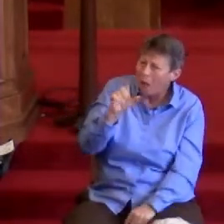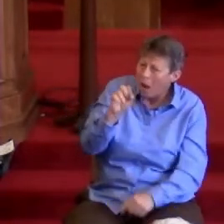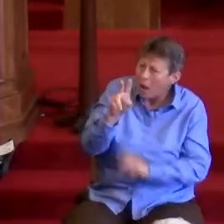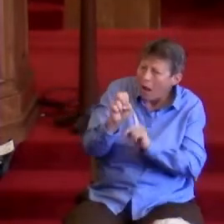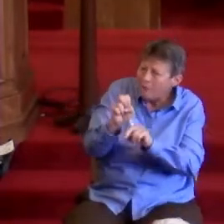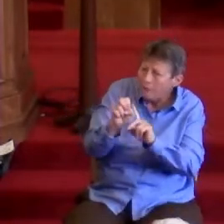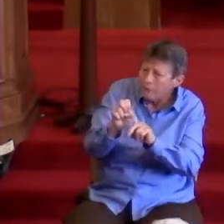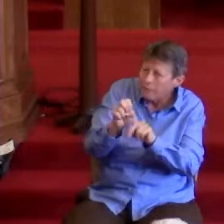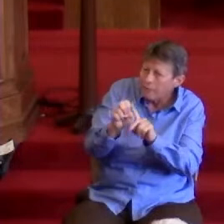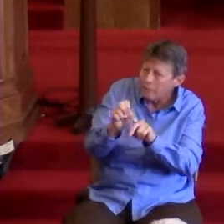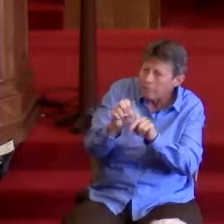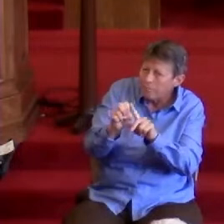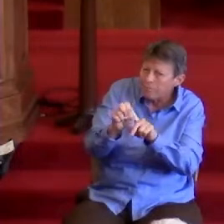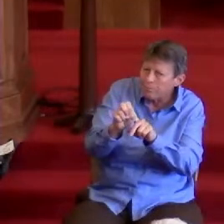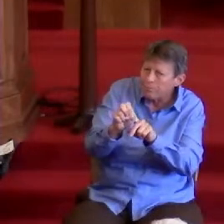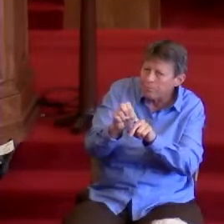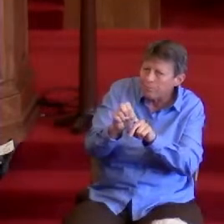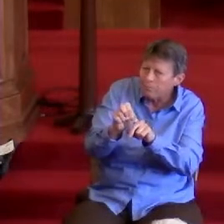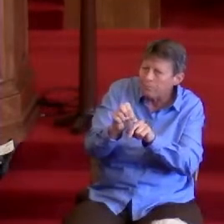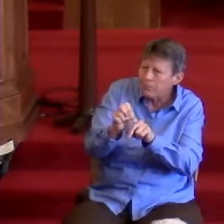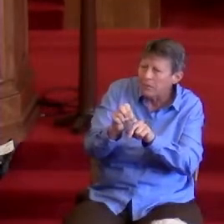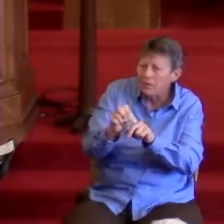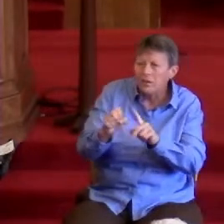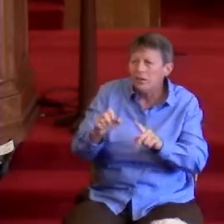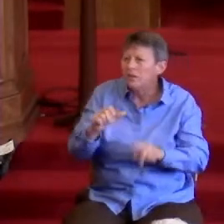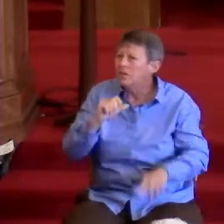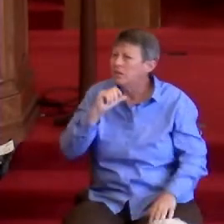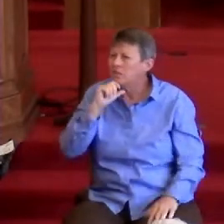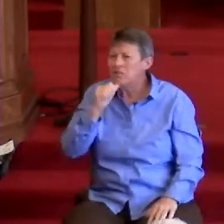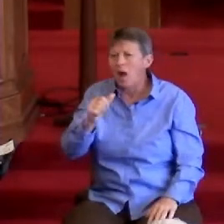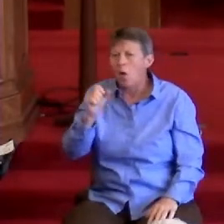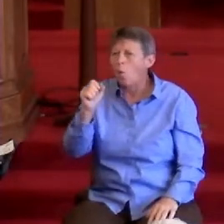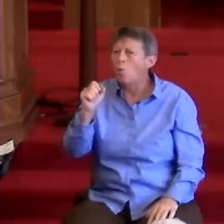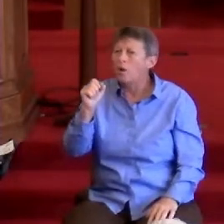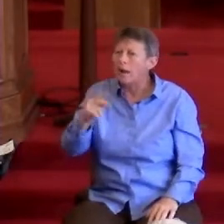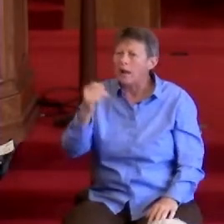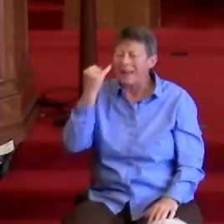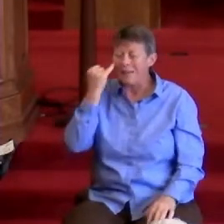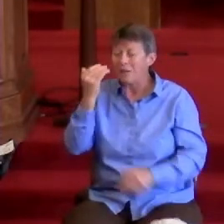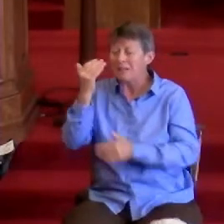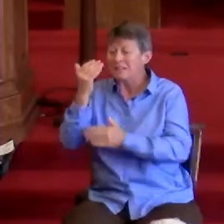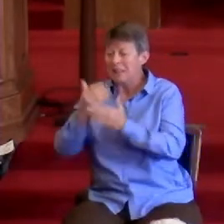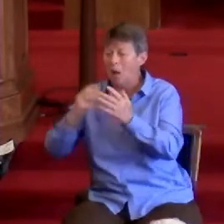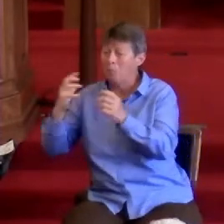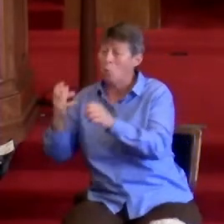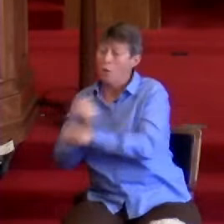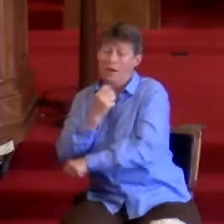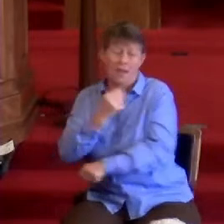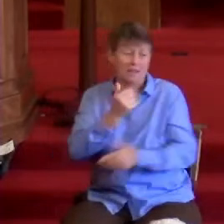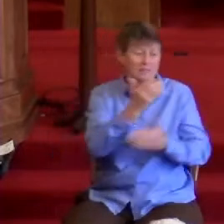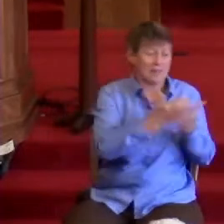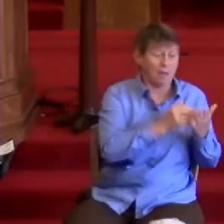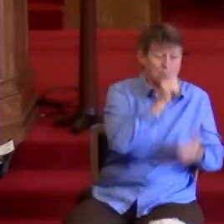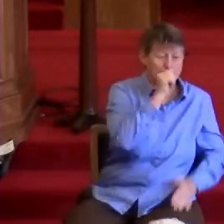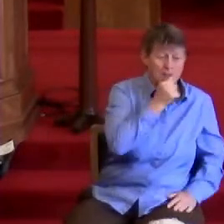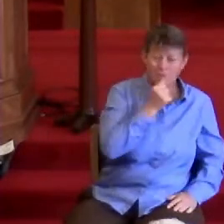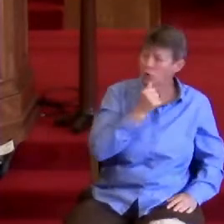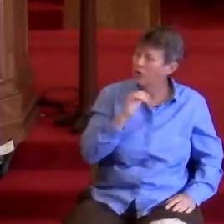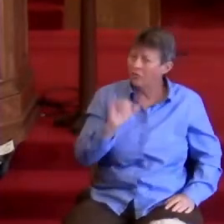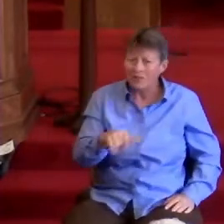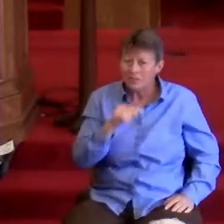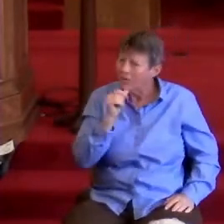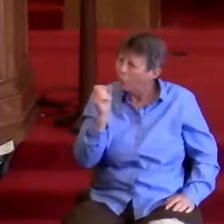never okay with suffering for some and victory for others. Because that is an absolute